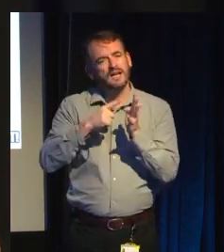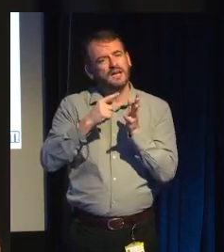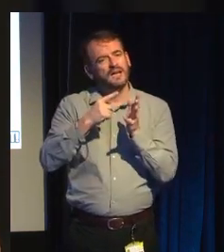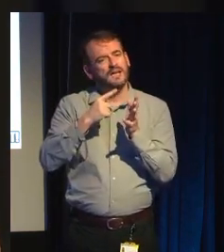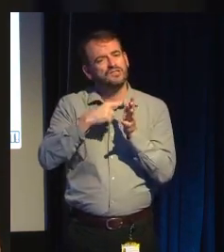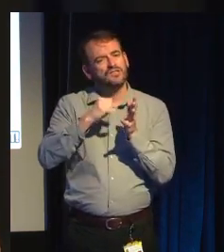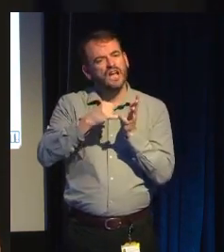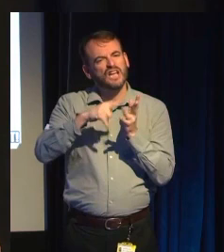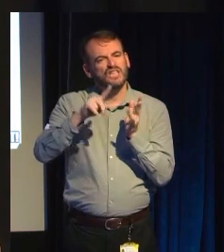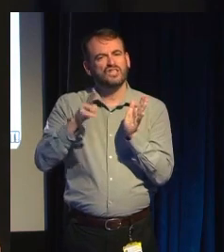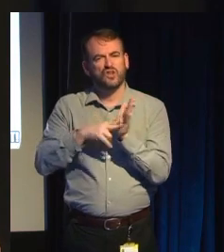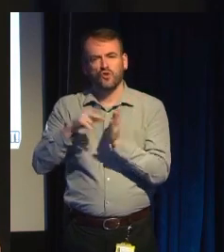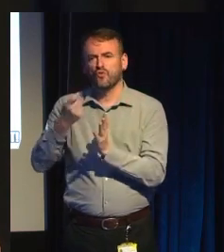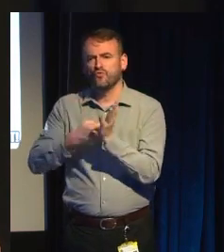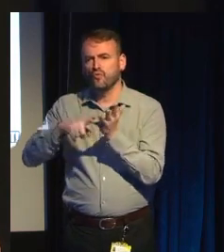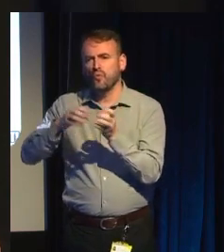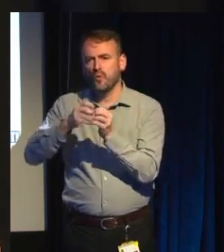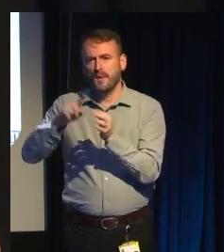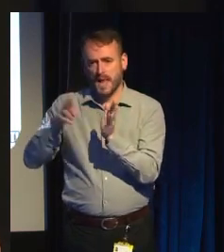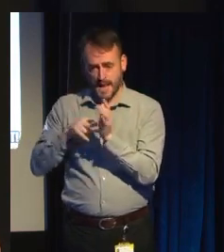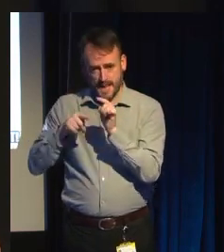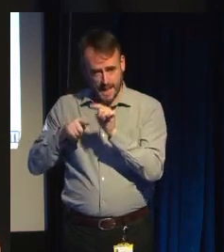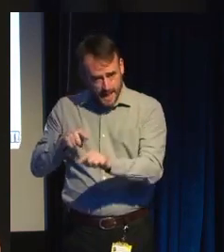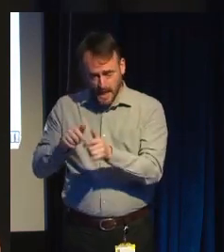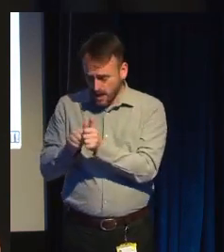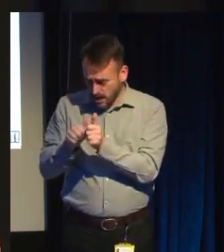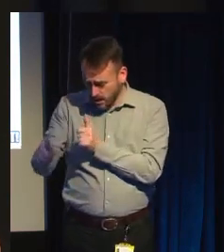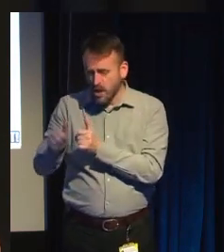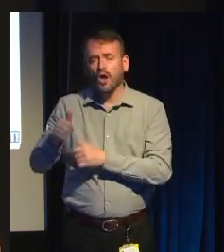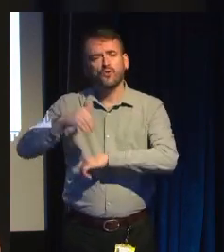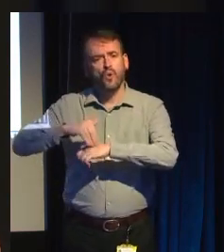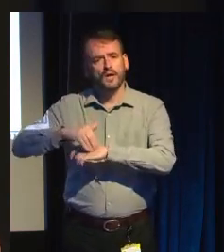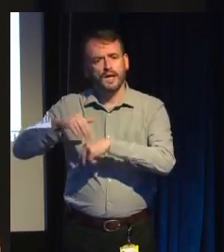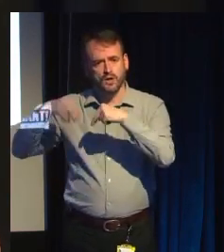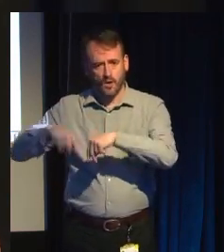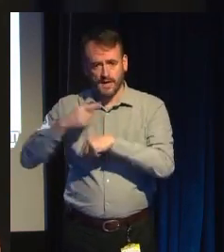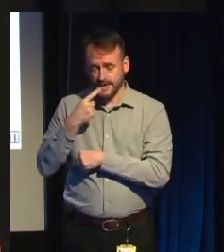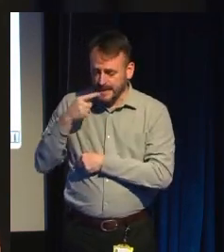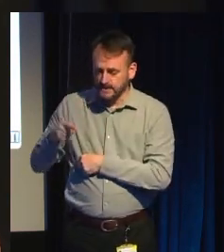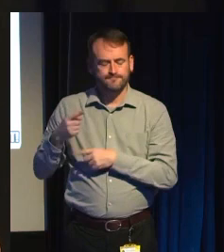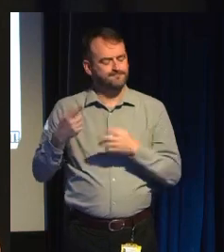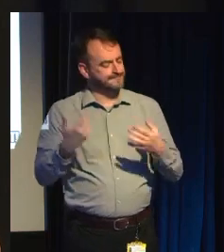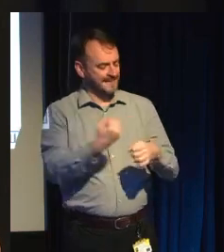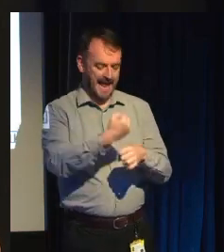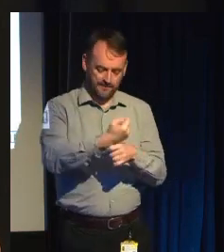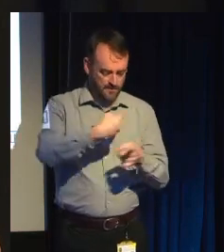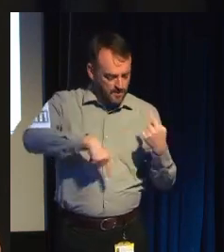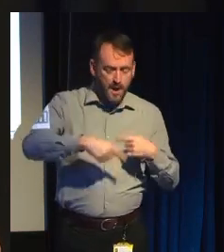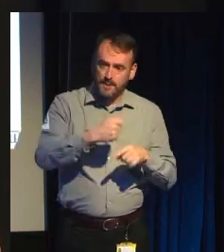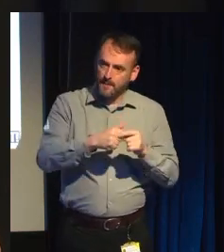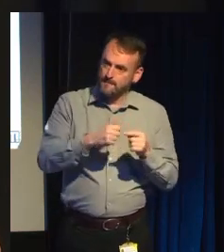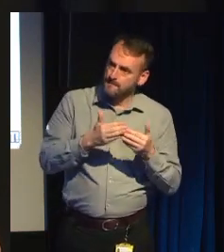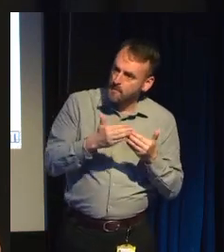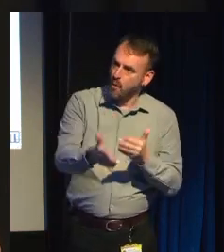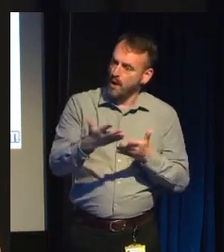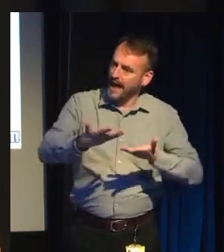said that what we need in games to legitimise ourselves and to get more creative power for